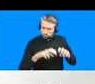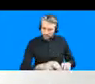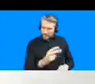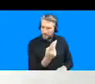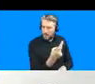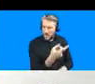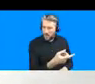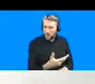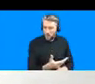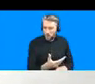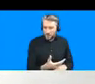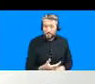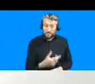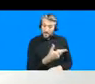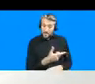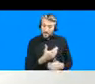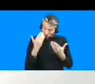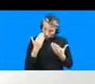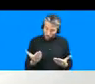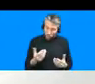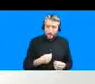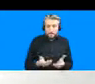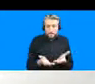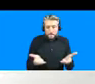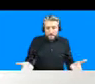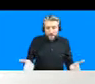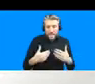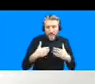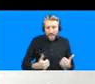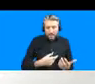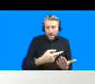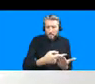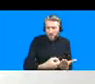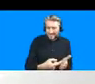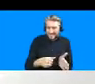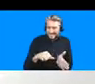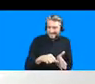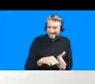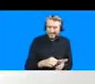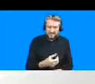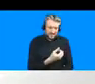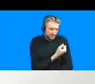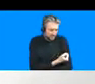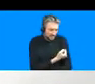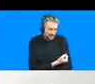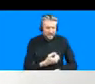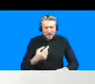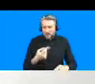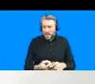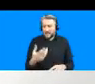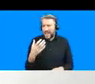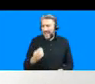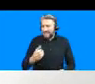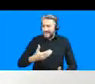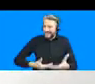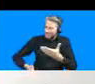missteps in public health policy in urban planning and showcases this long and complex history that in itself is quite